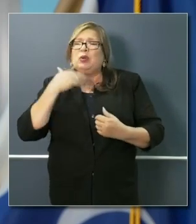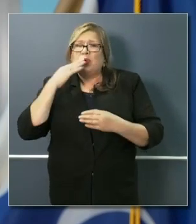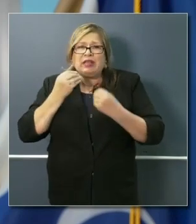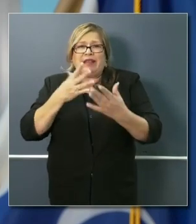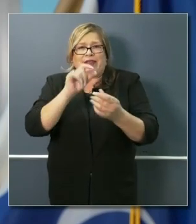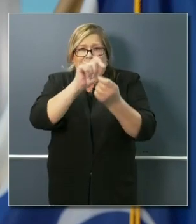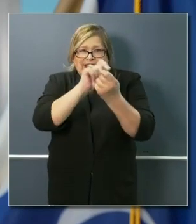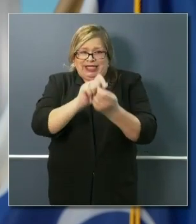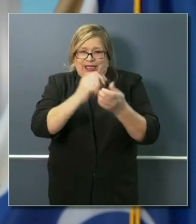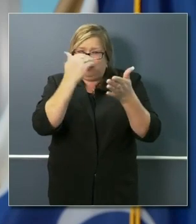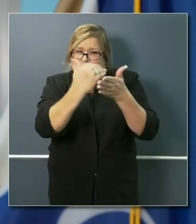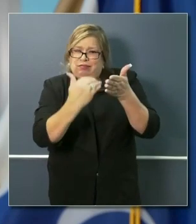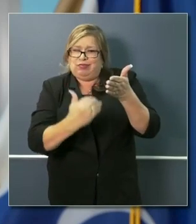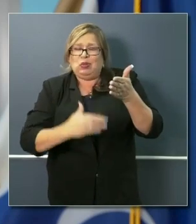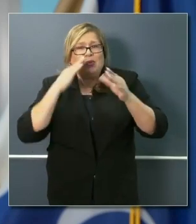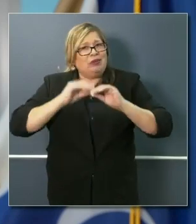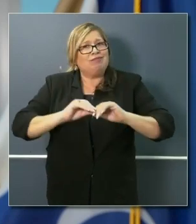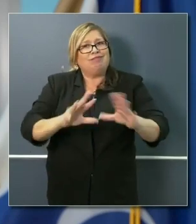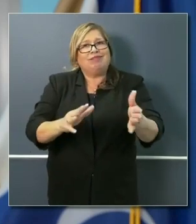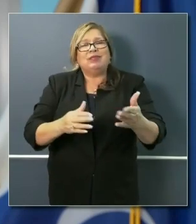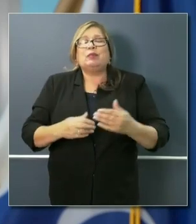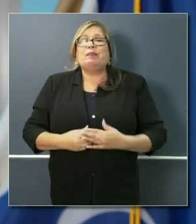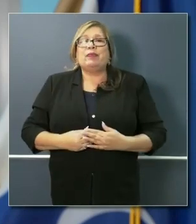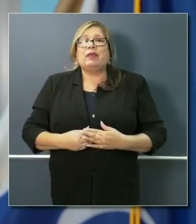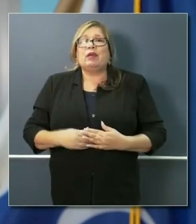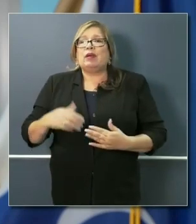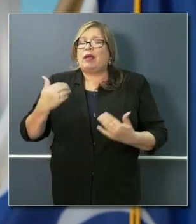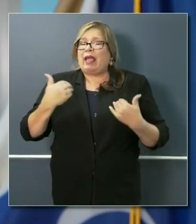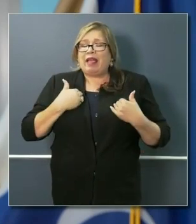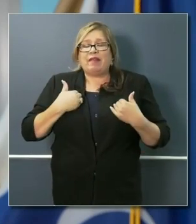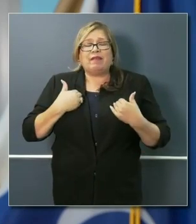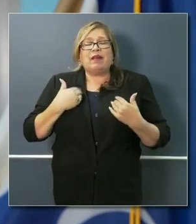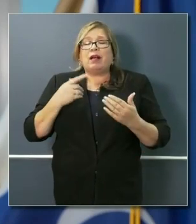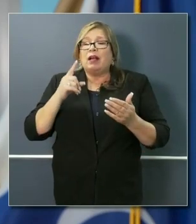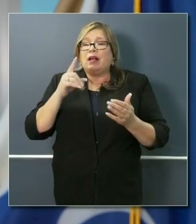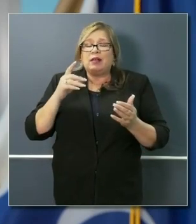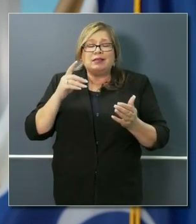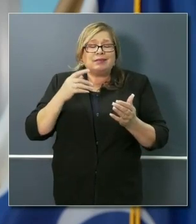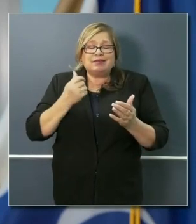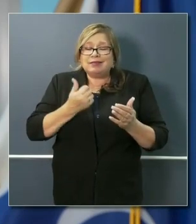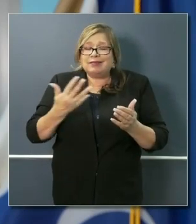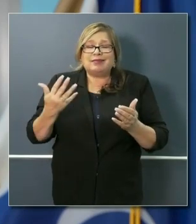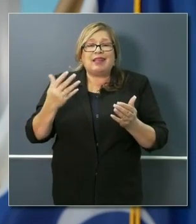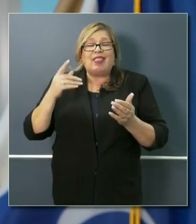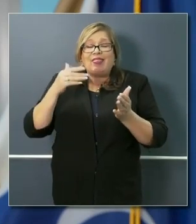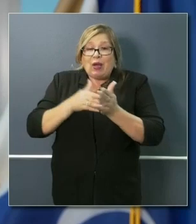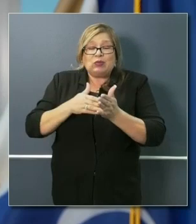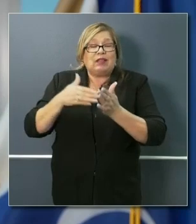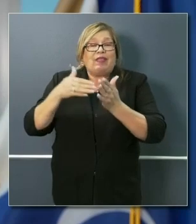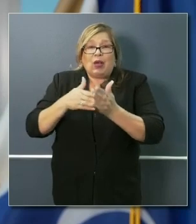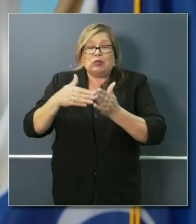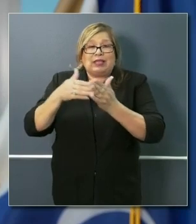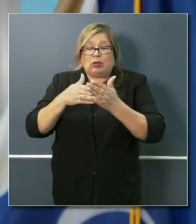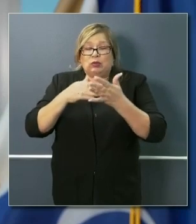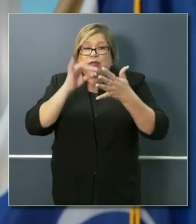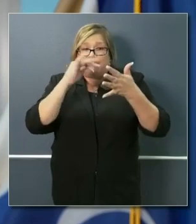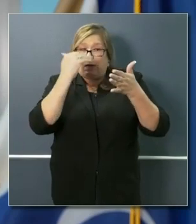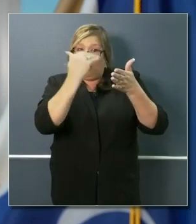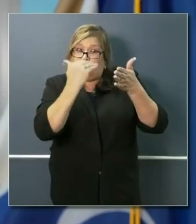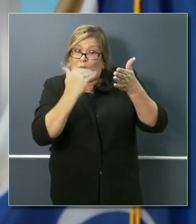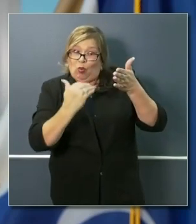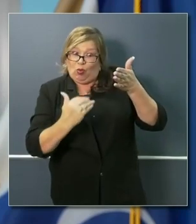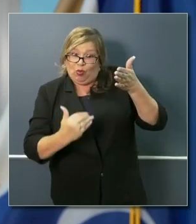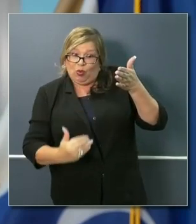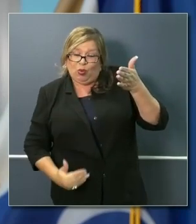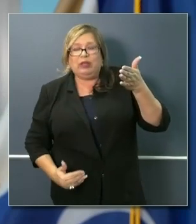There are dozens and dozens, excuse me, hundreds and hundreds, excuse me, thousands and thousands of points, and we want to make sure when